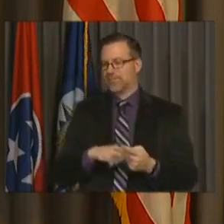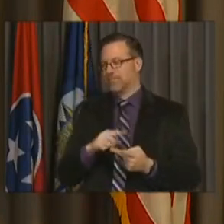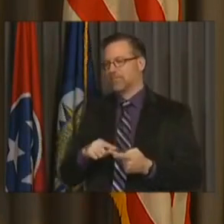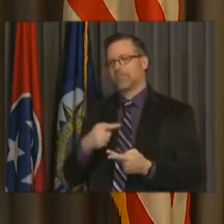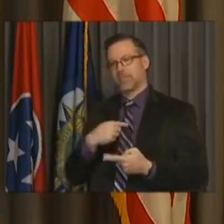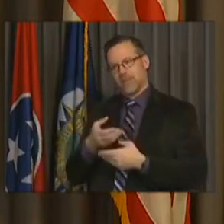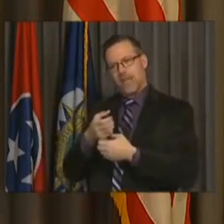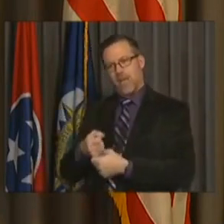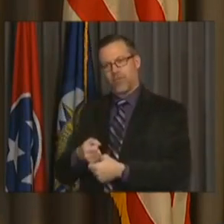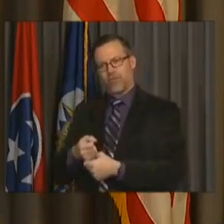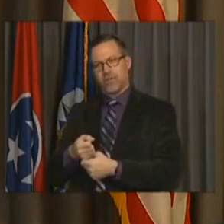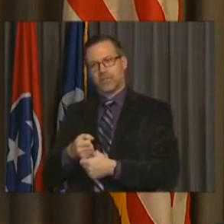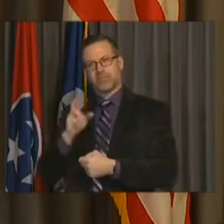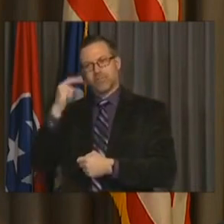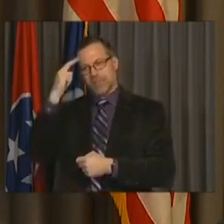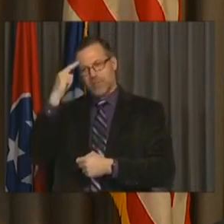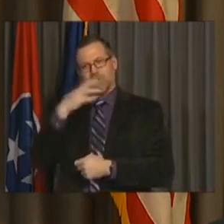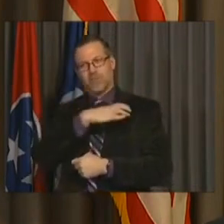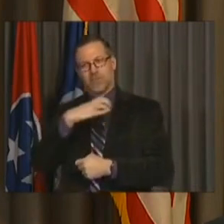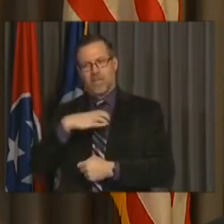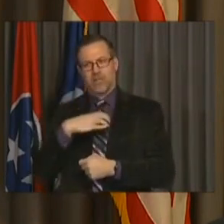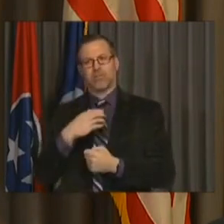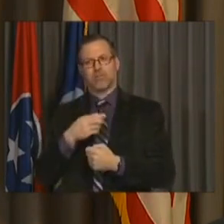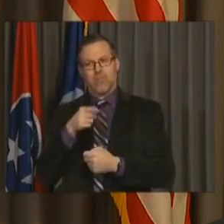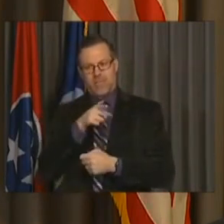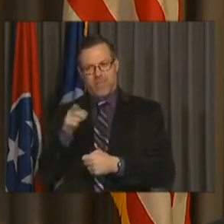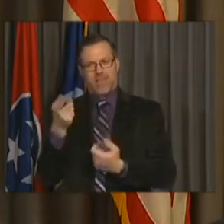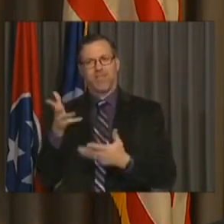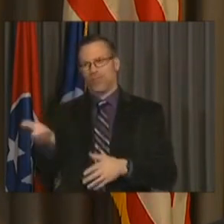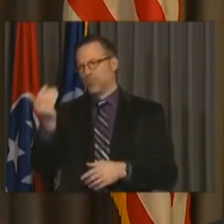Council as a whole that they understand the importance of this work.